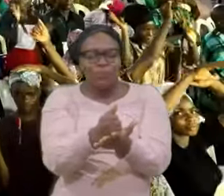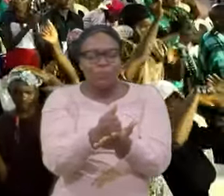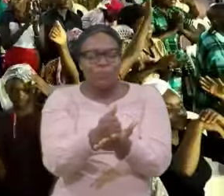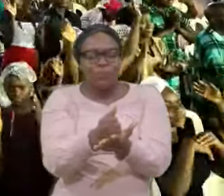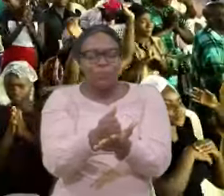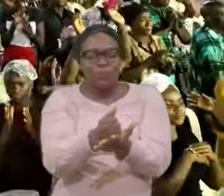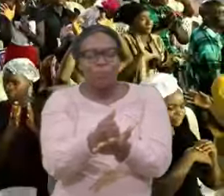Is Done